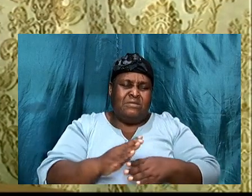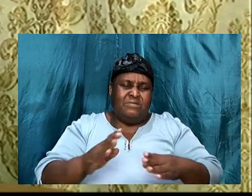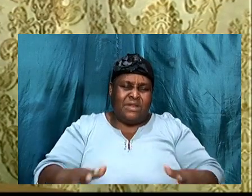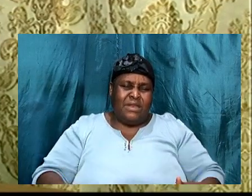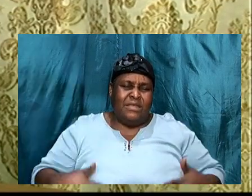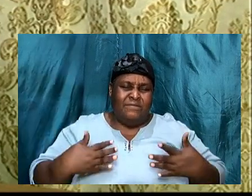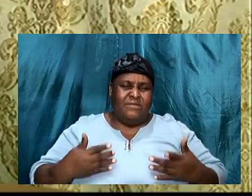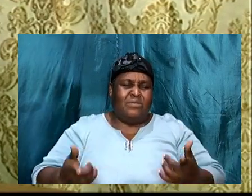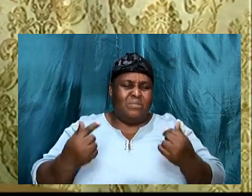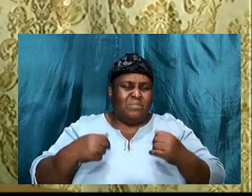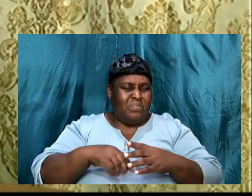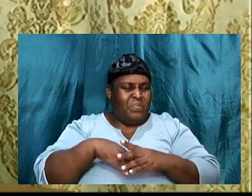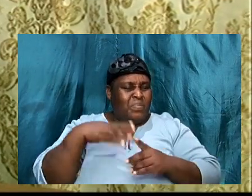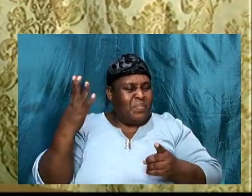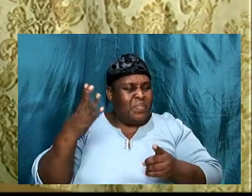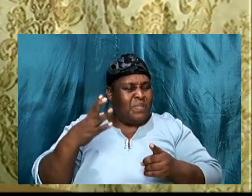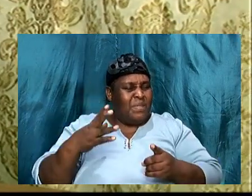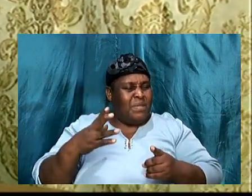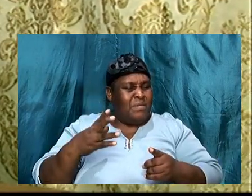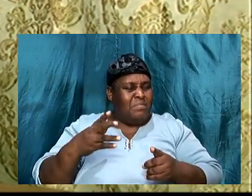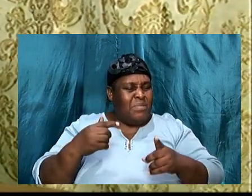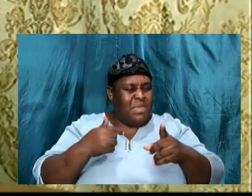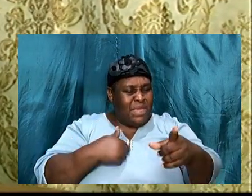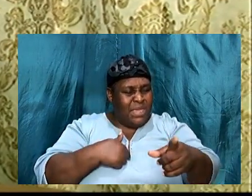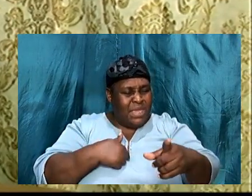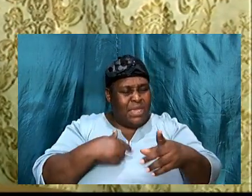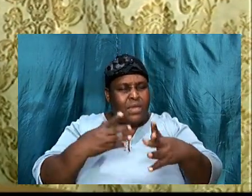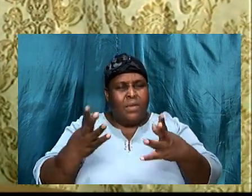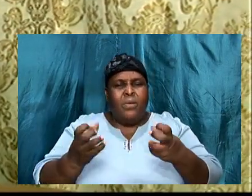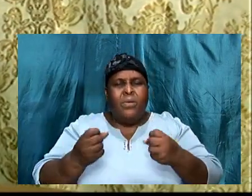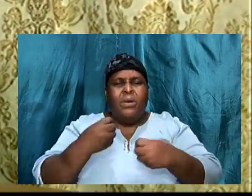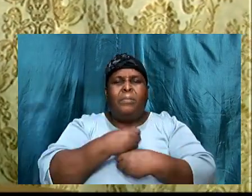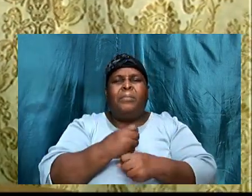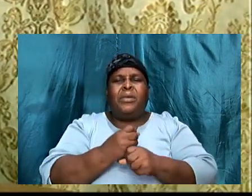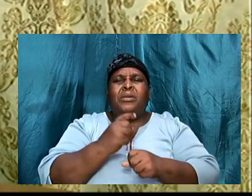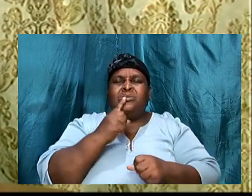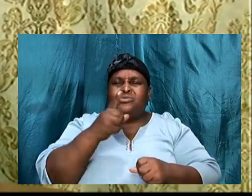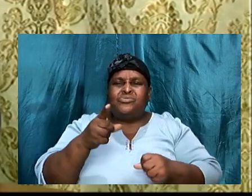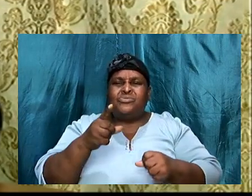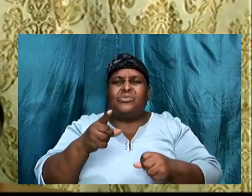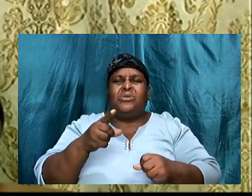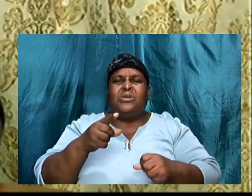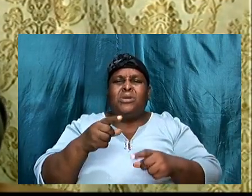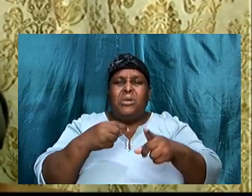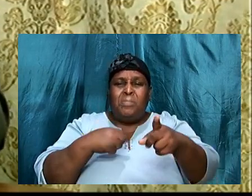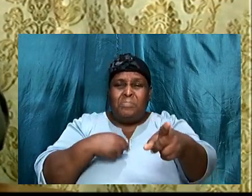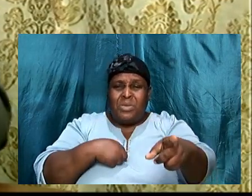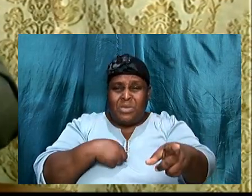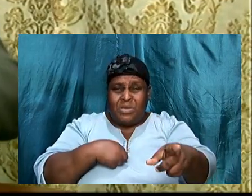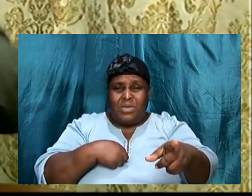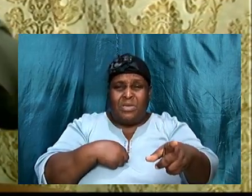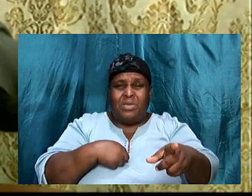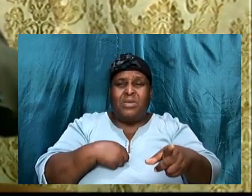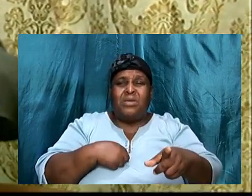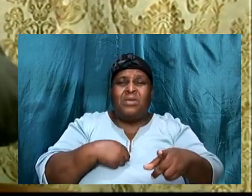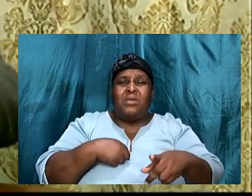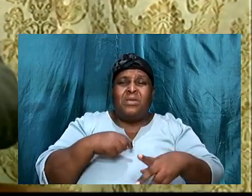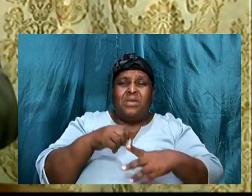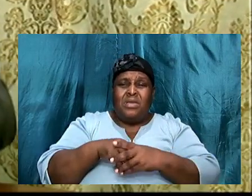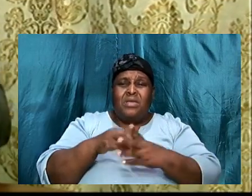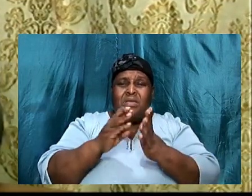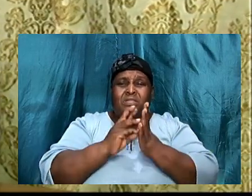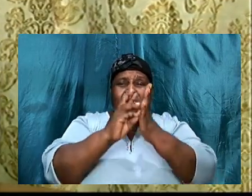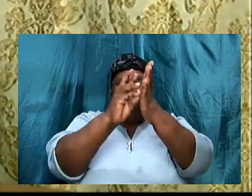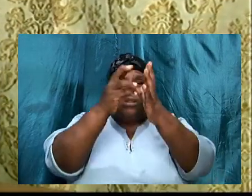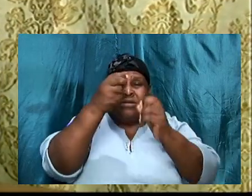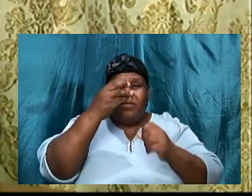comes out, because I want to make sure, that I'm in the will of God, I am saying to us, as saints tonight, that a lot of things,